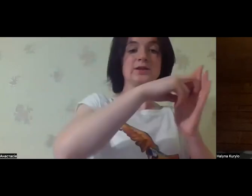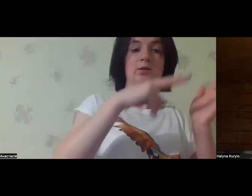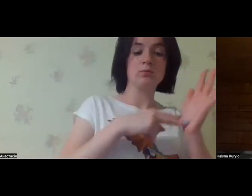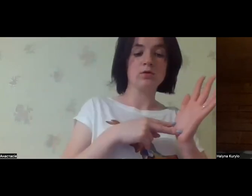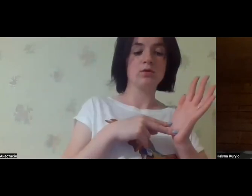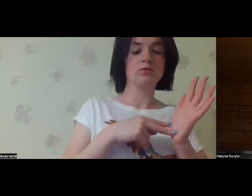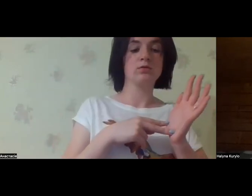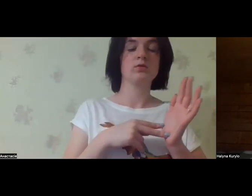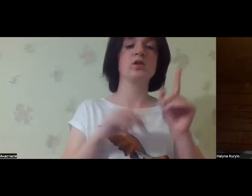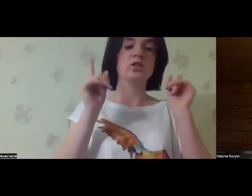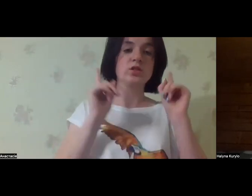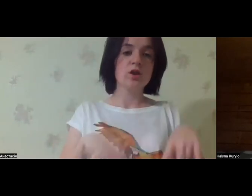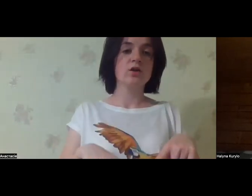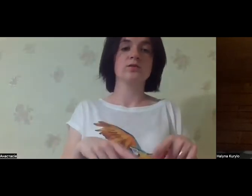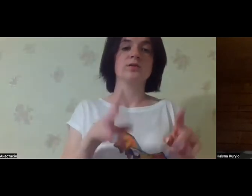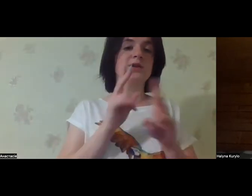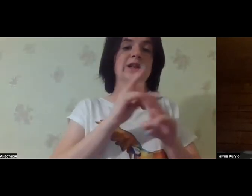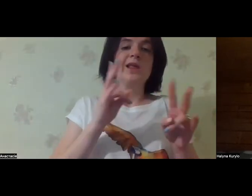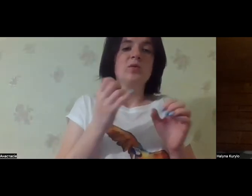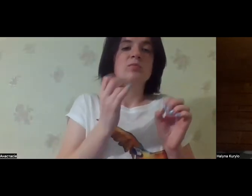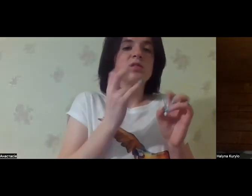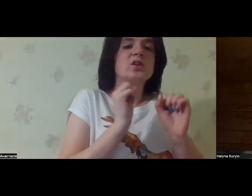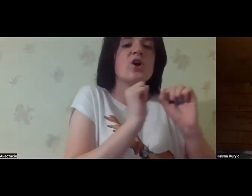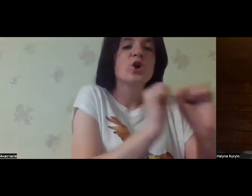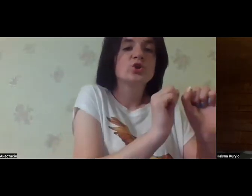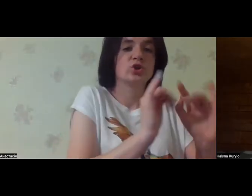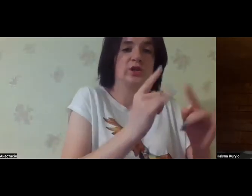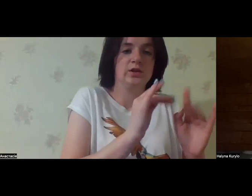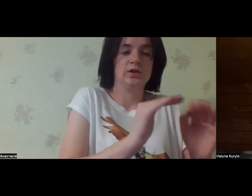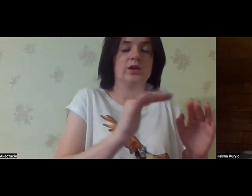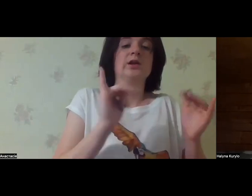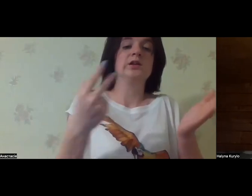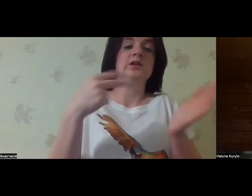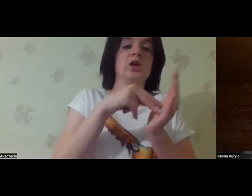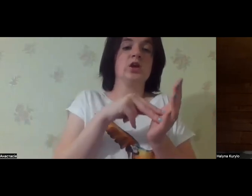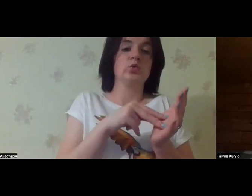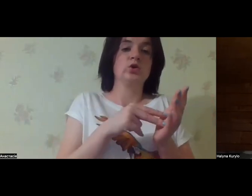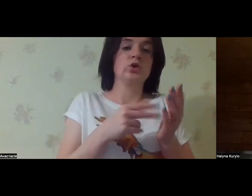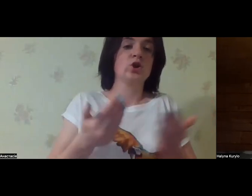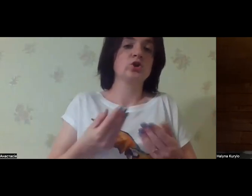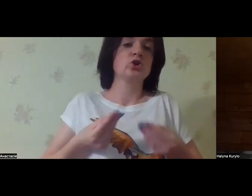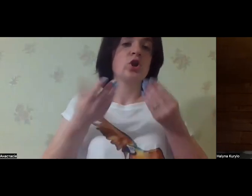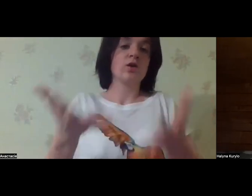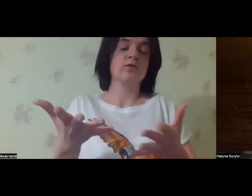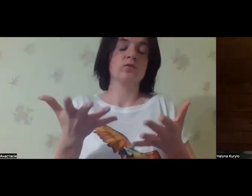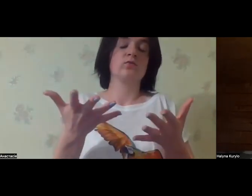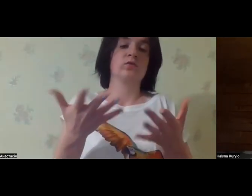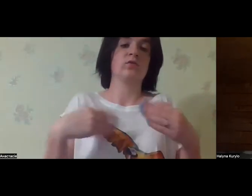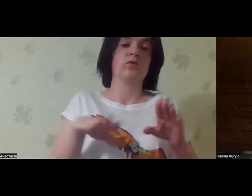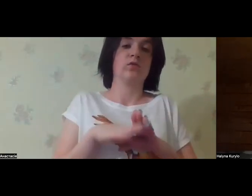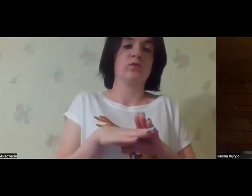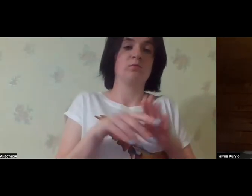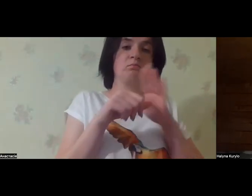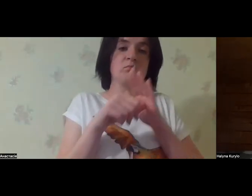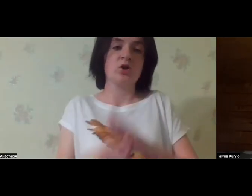children, they are not protected by anyone. There there is no one to protect them, and they are victims